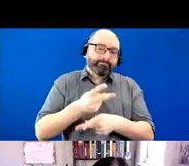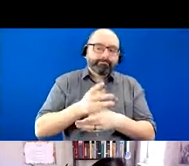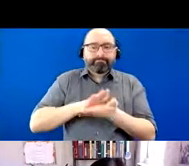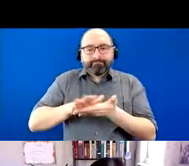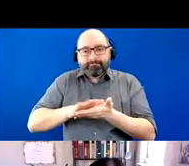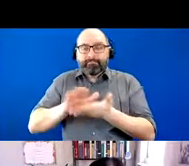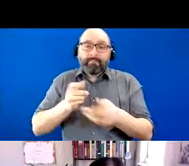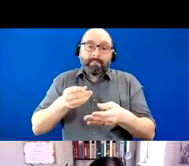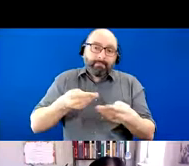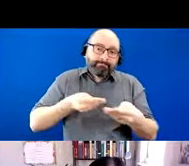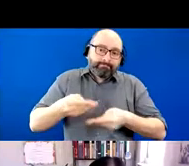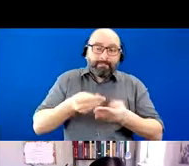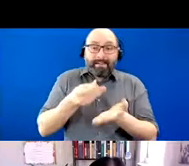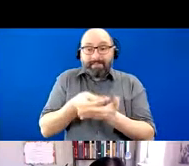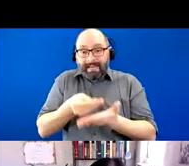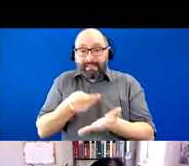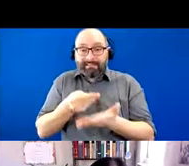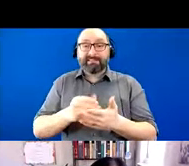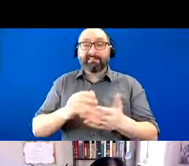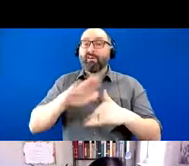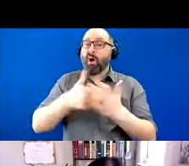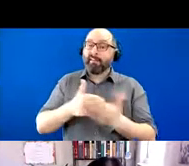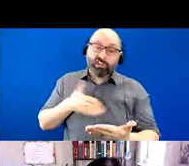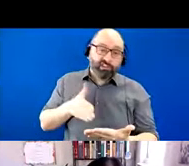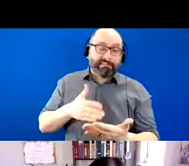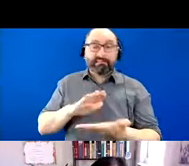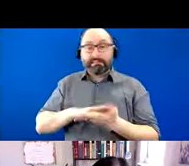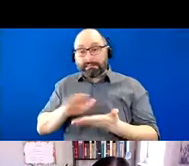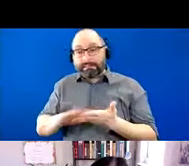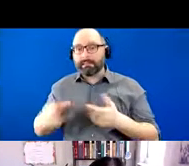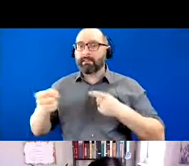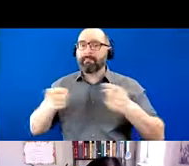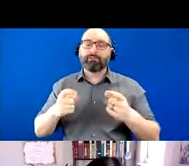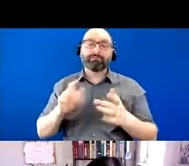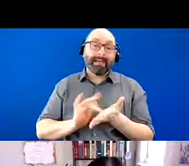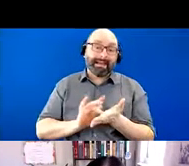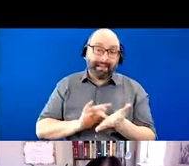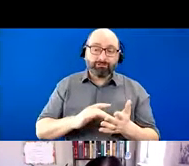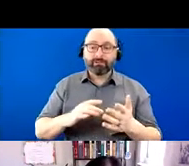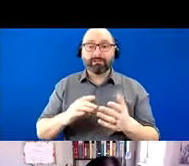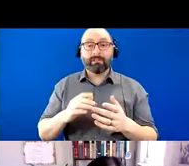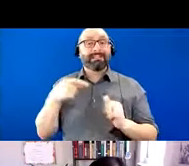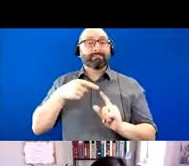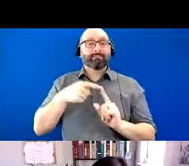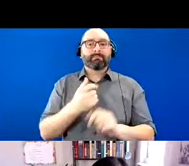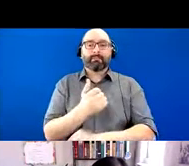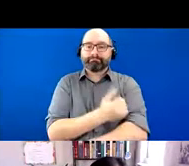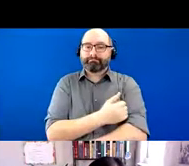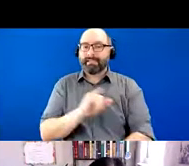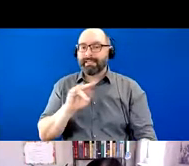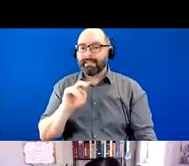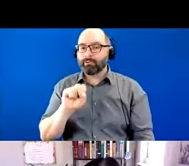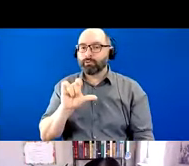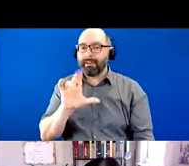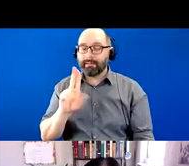their finances. She was mainly doing all the cooking, the cleaning, and managing his medications, especially his insulin. He